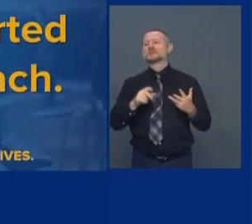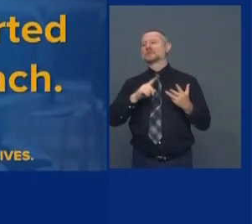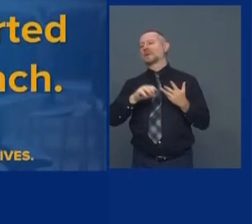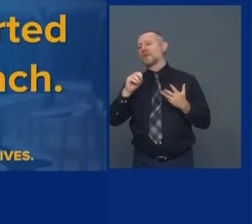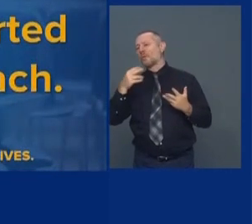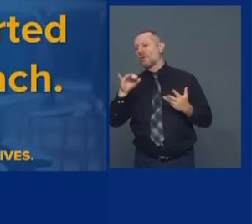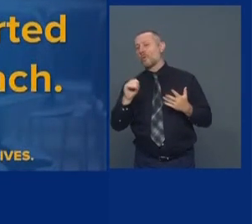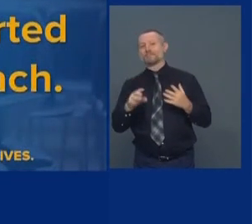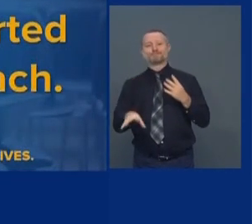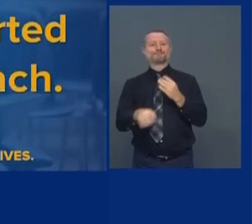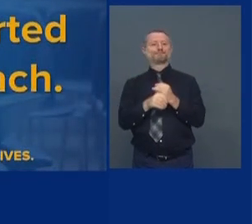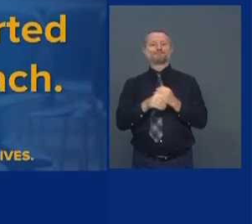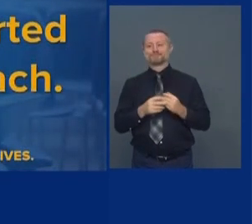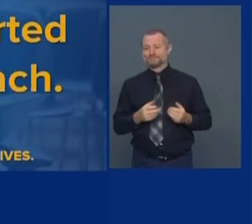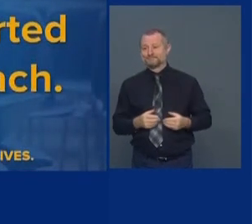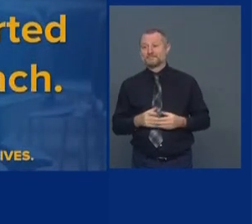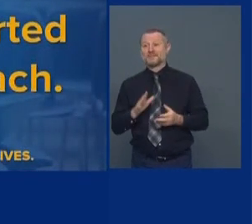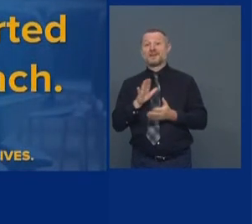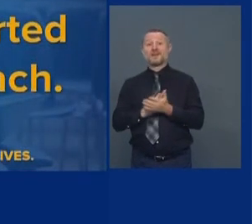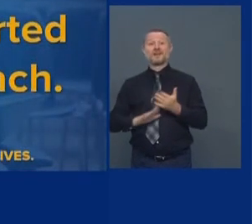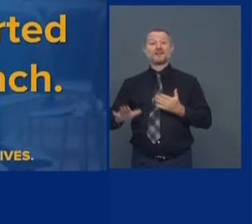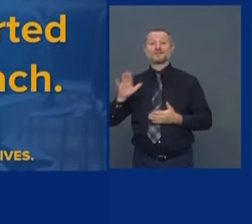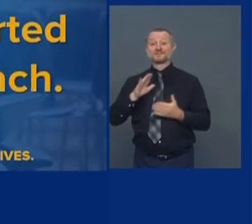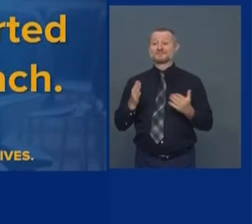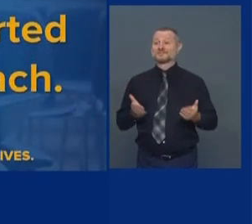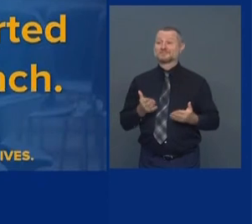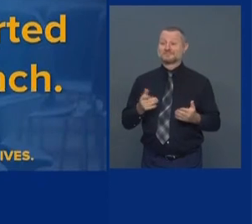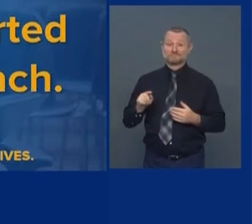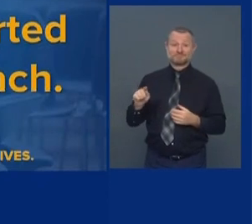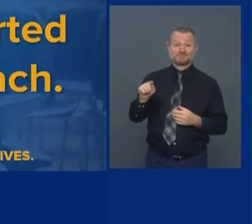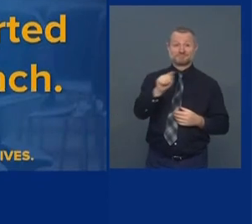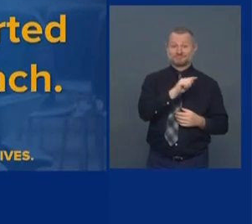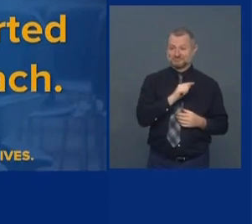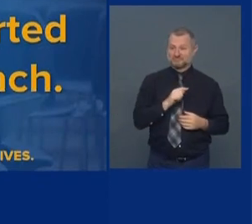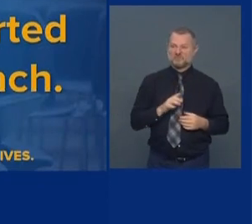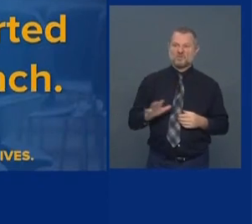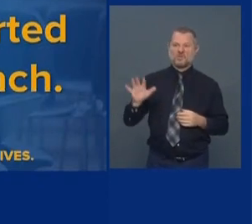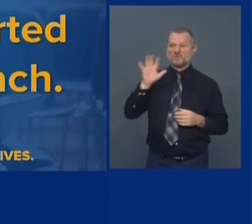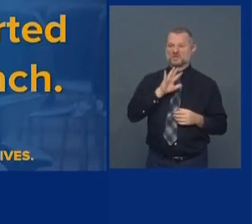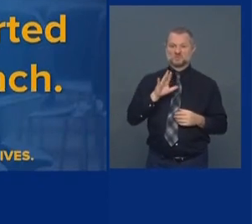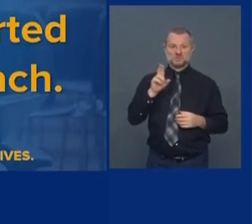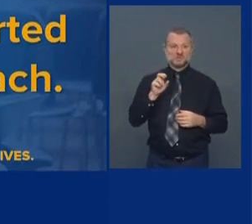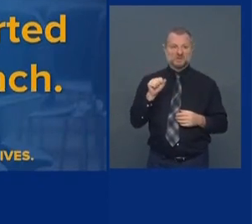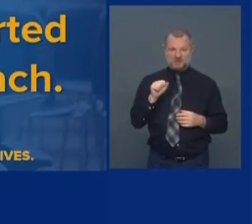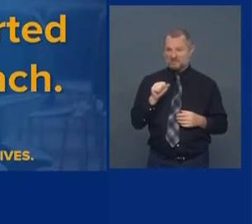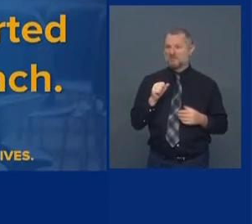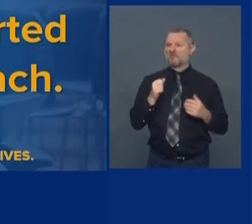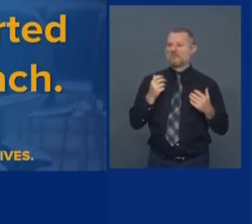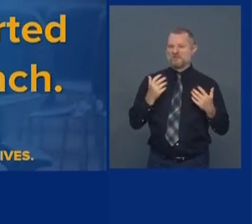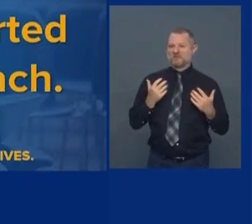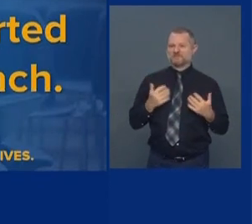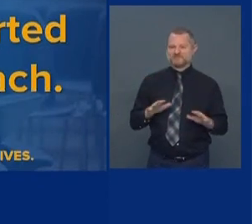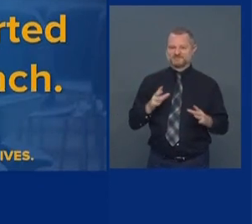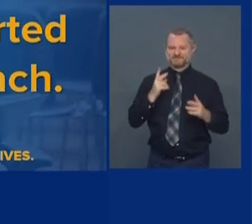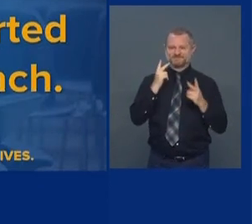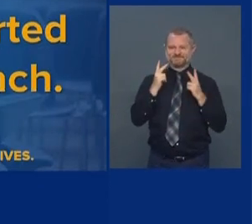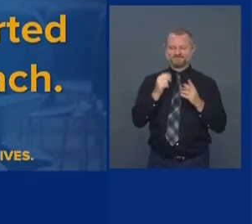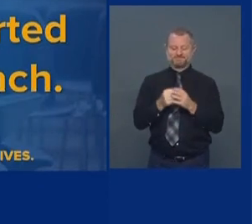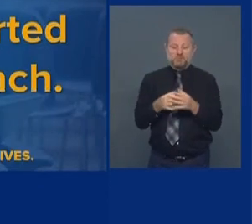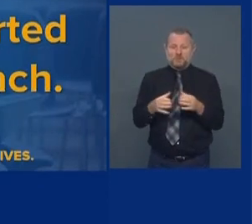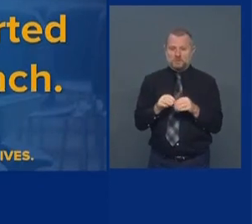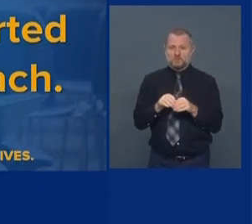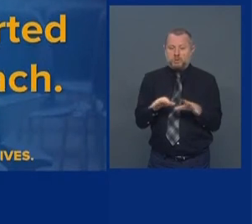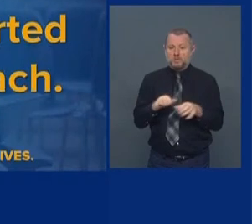Most colleges across this country are seeing outbreaks. To be